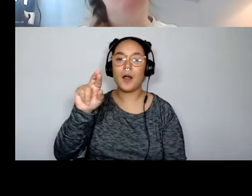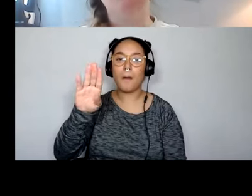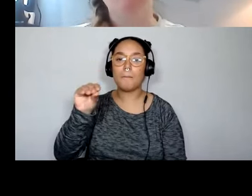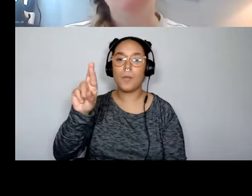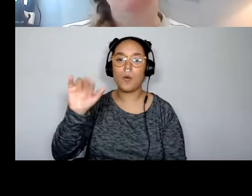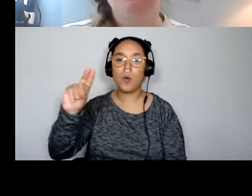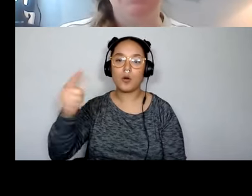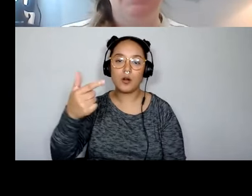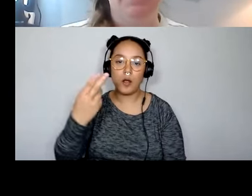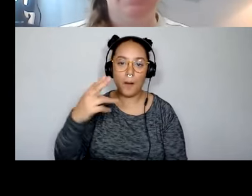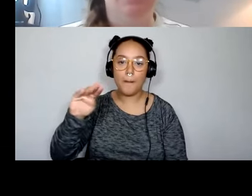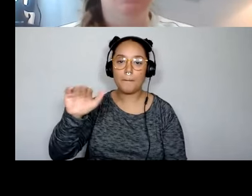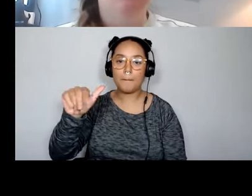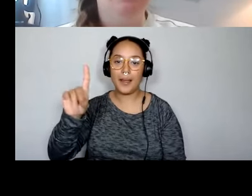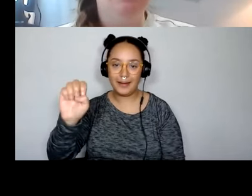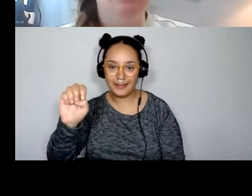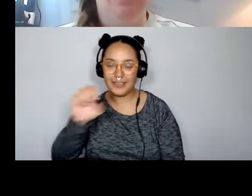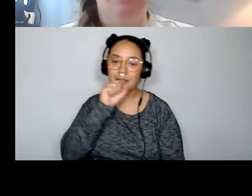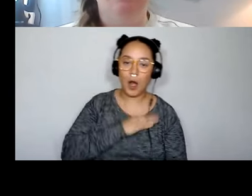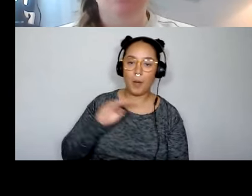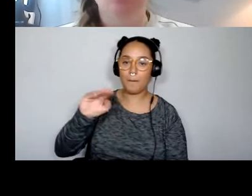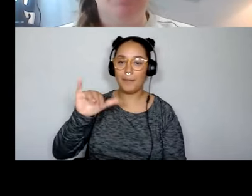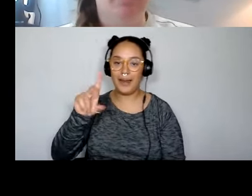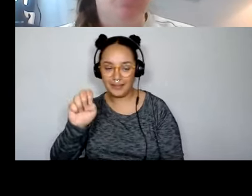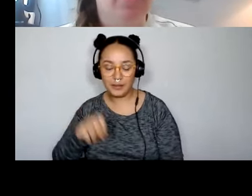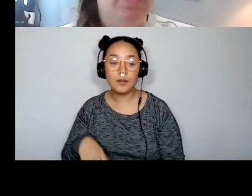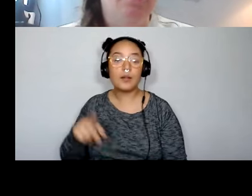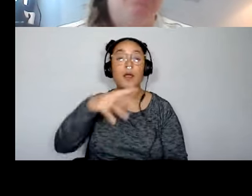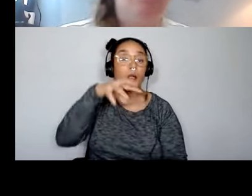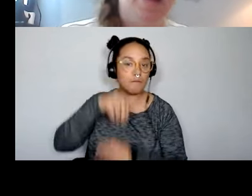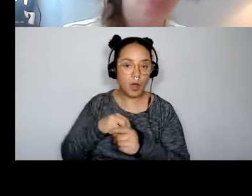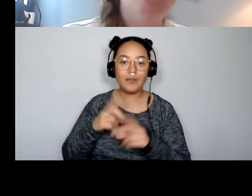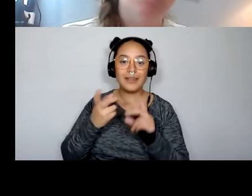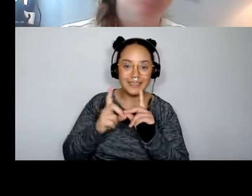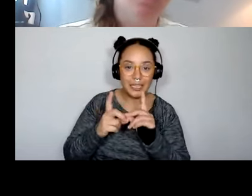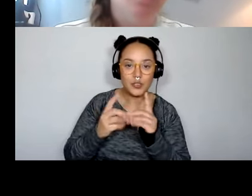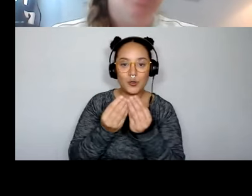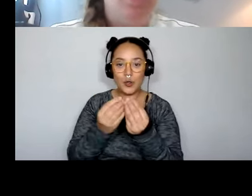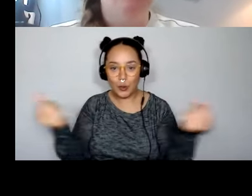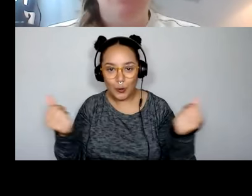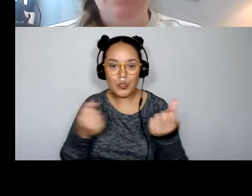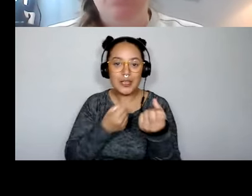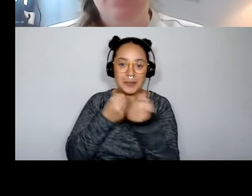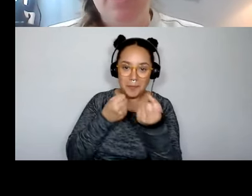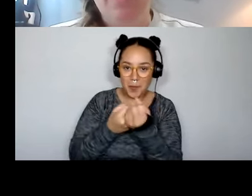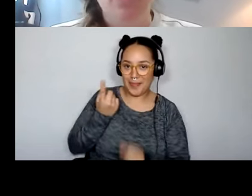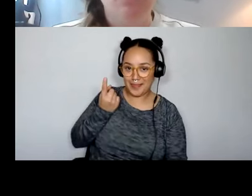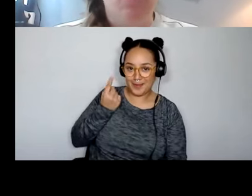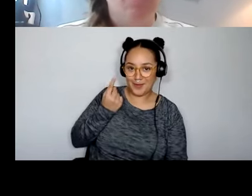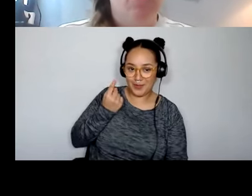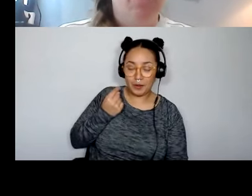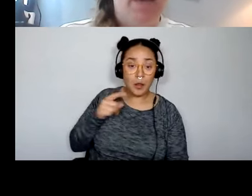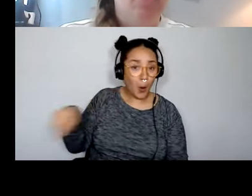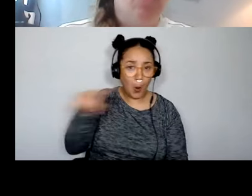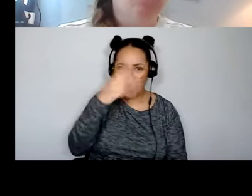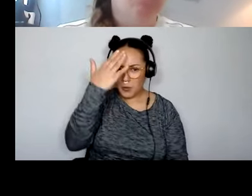Scarborough Made participated in the, um, Digital Solutions Incubator last year. And for anyone who doesn't know